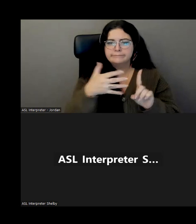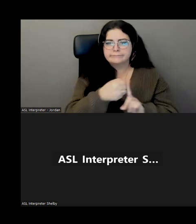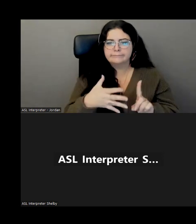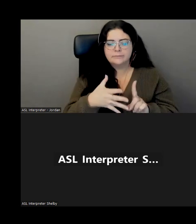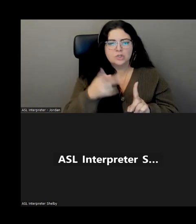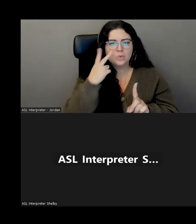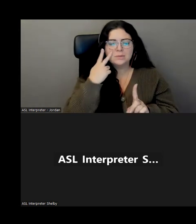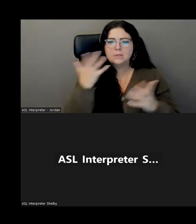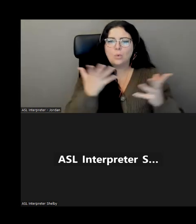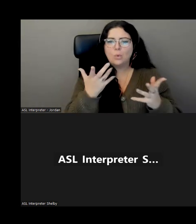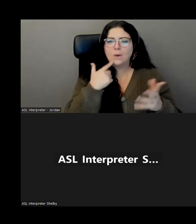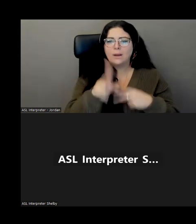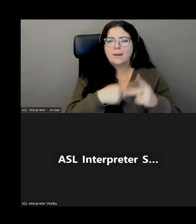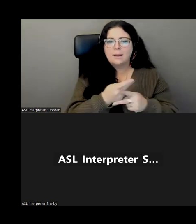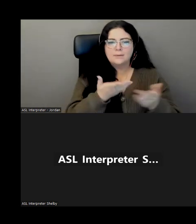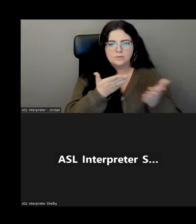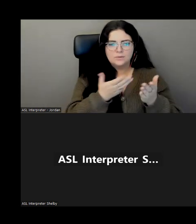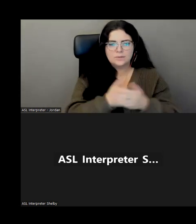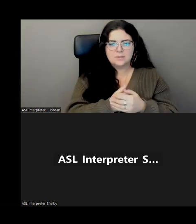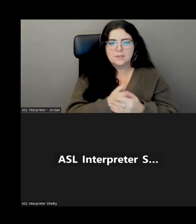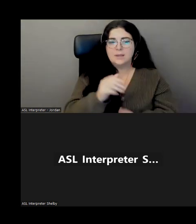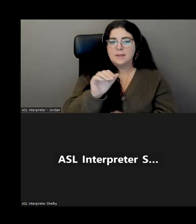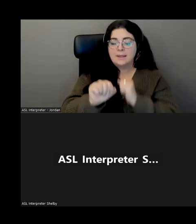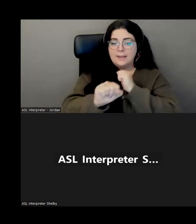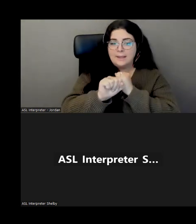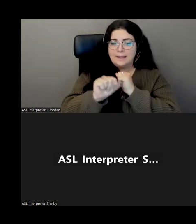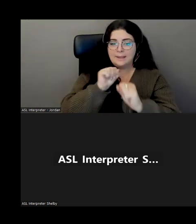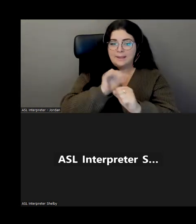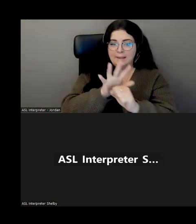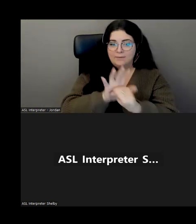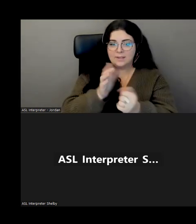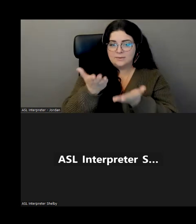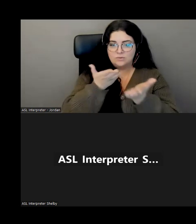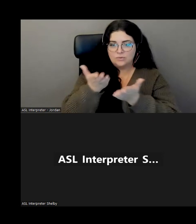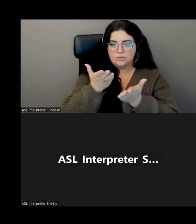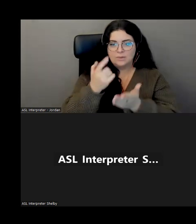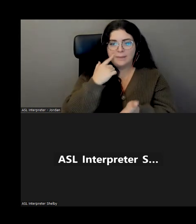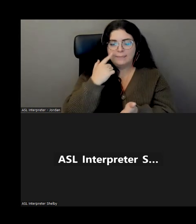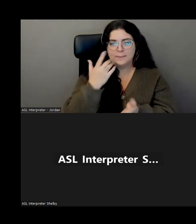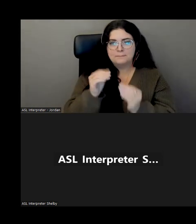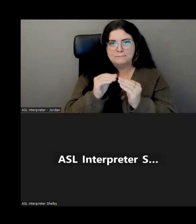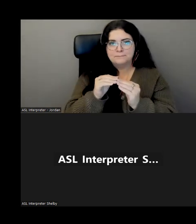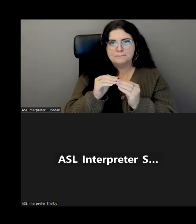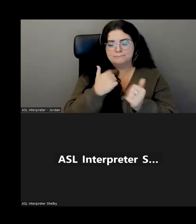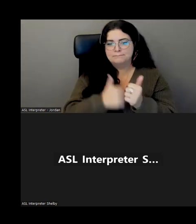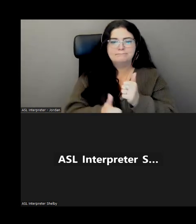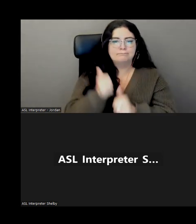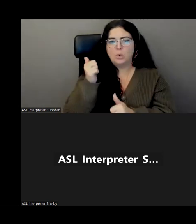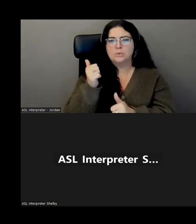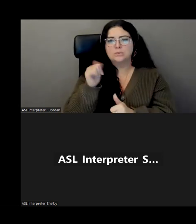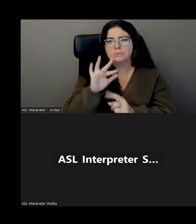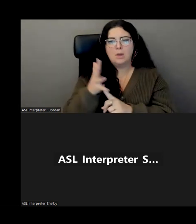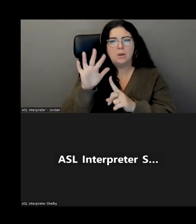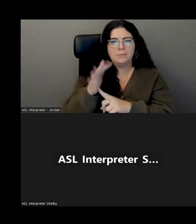receive through these services. Our advocacy services is actually probably one of the most in-demand and